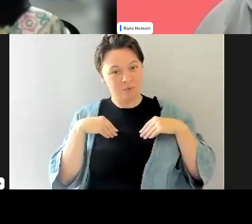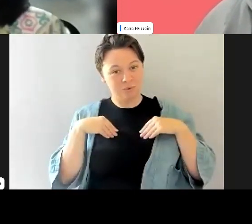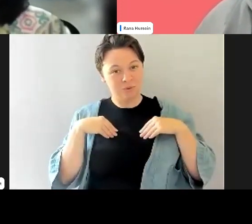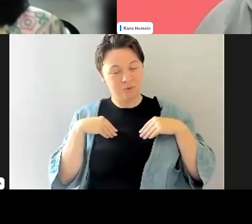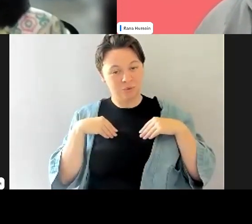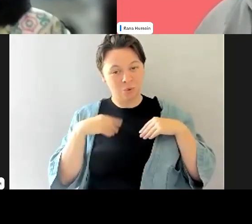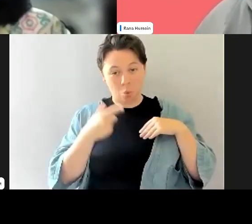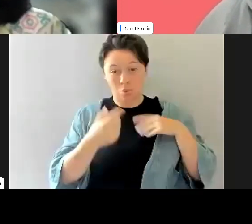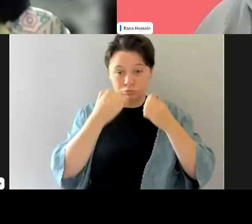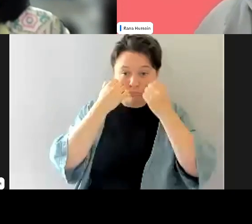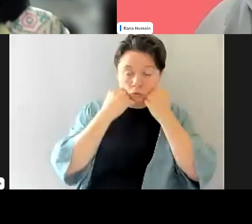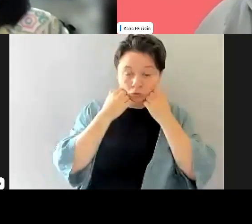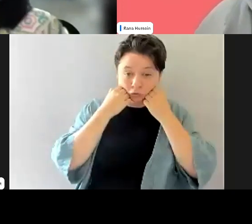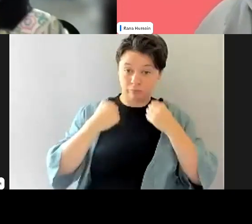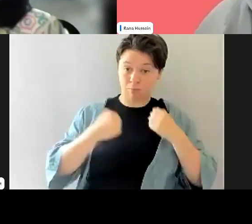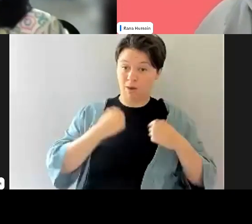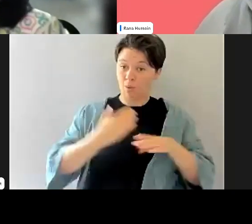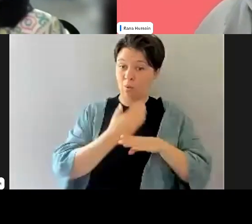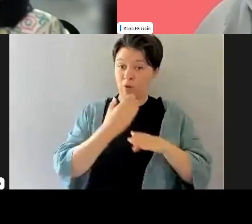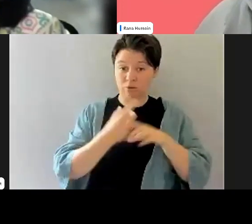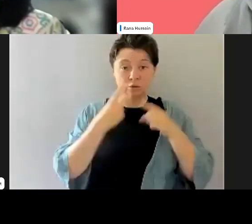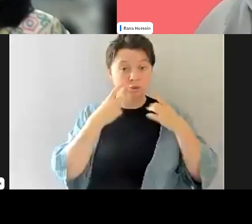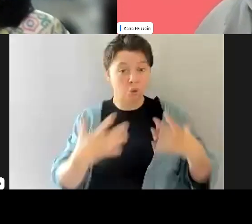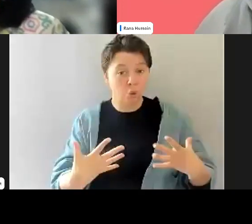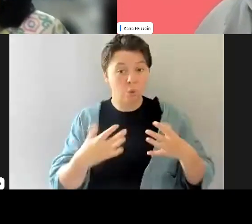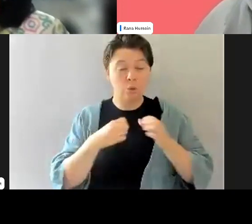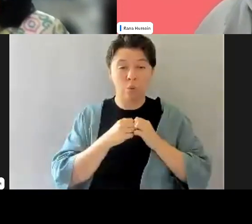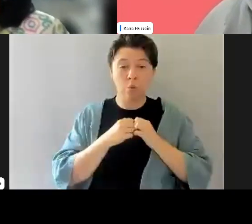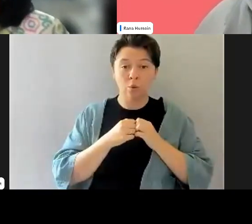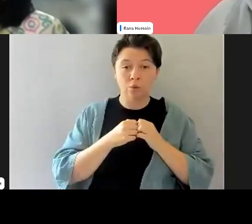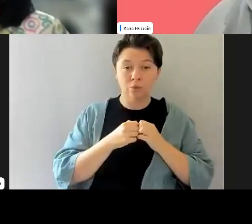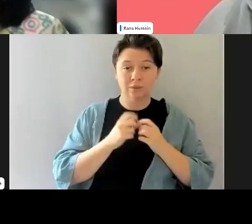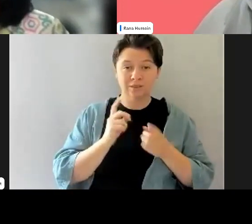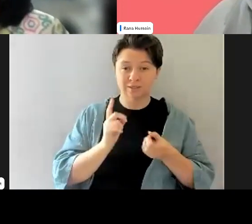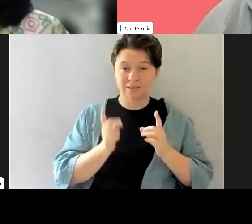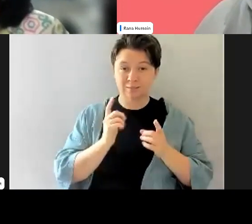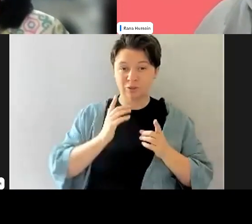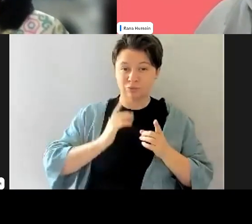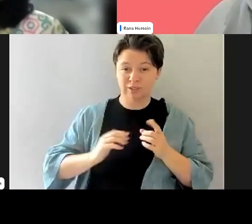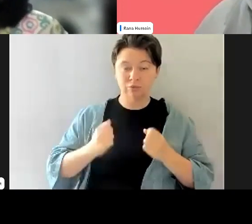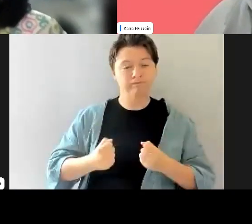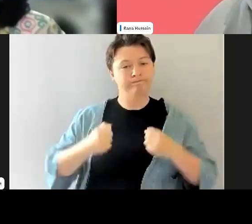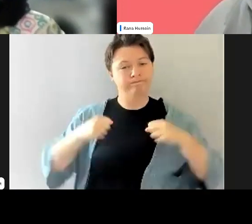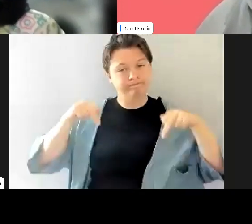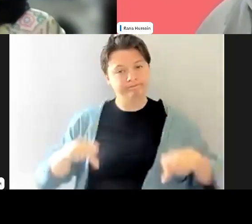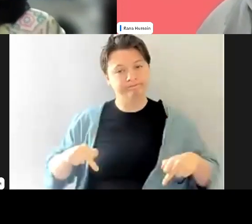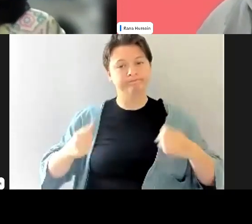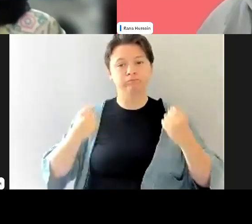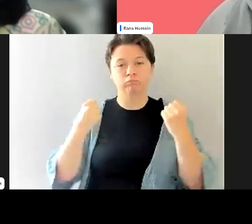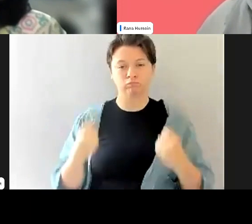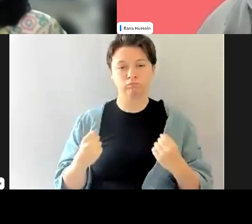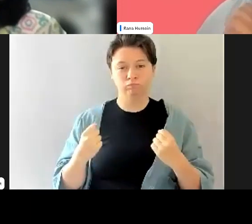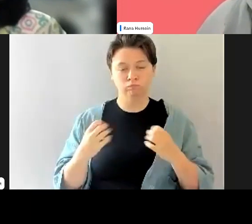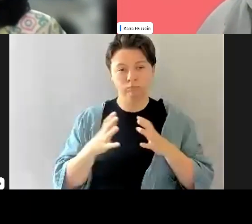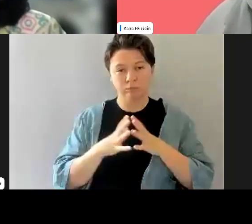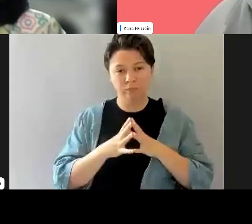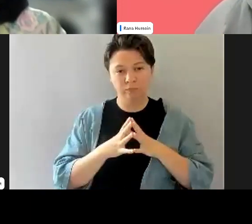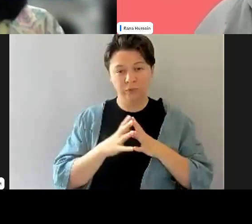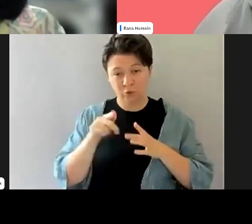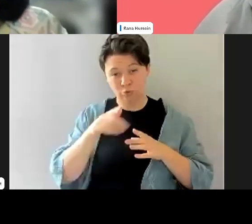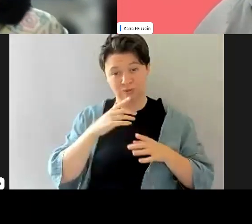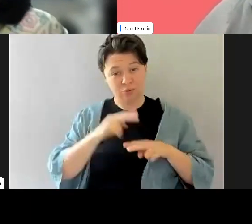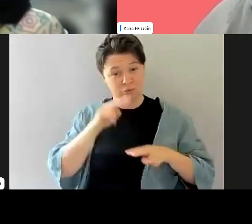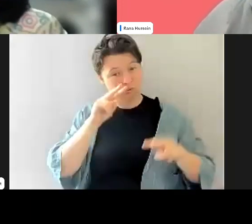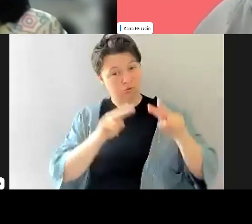expertise and there's sometimes you need to be strong, a strong, firm stand. So I think you have to judge your,